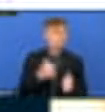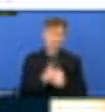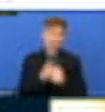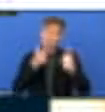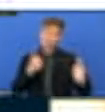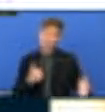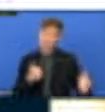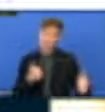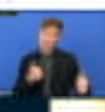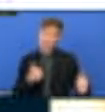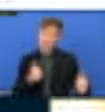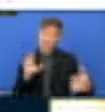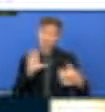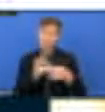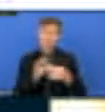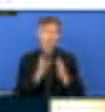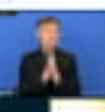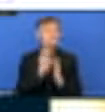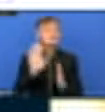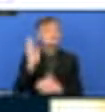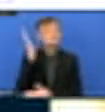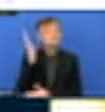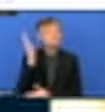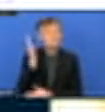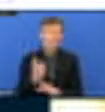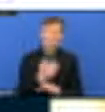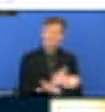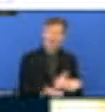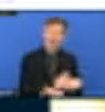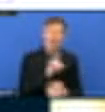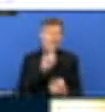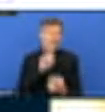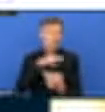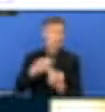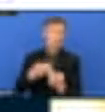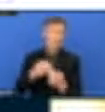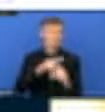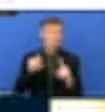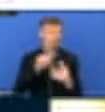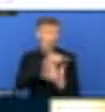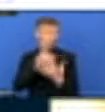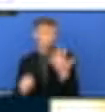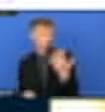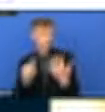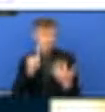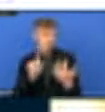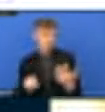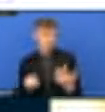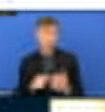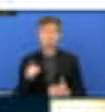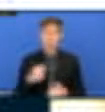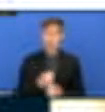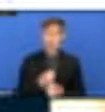before we come back to the questions. And, in a sense, representing a global agenda and a global organization,